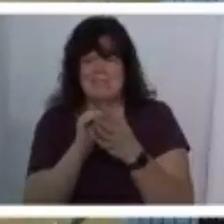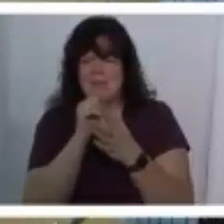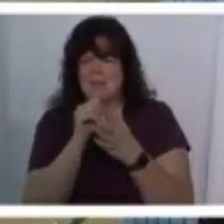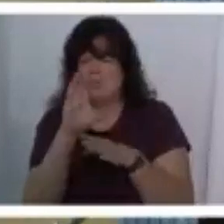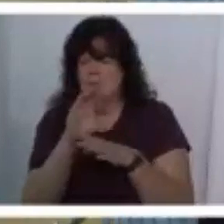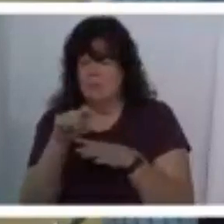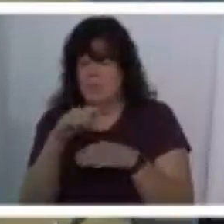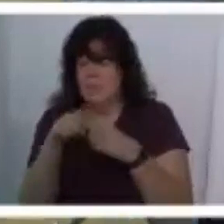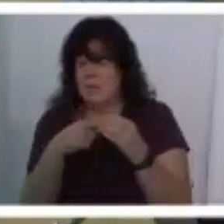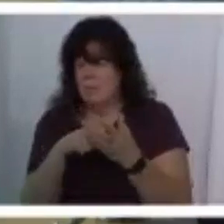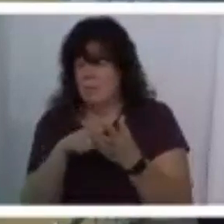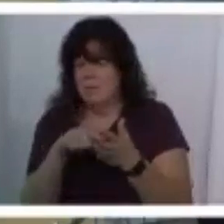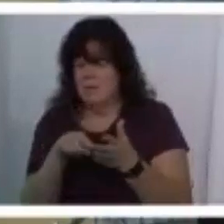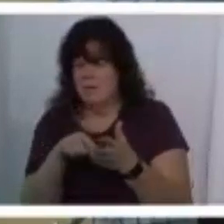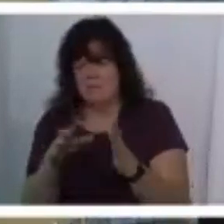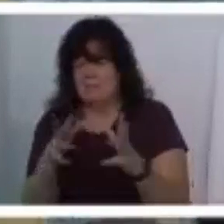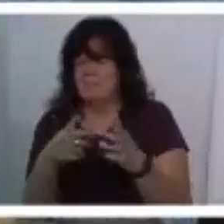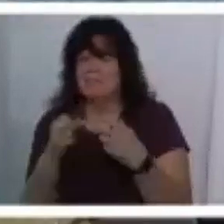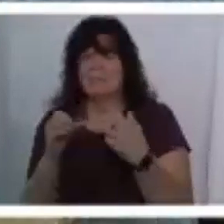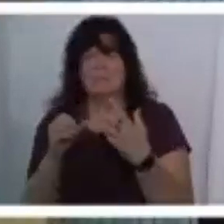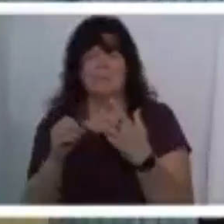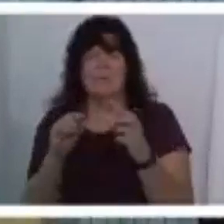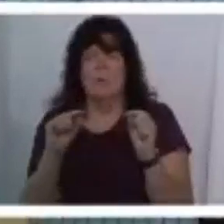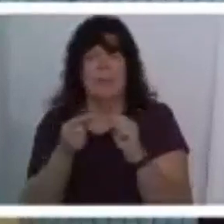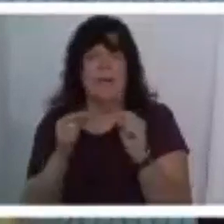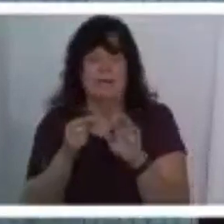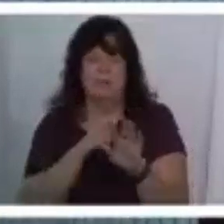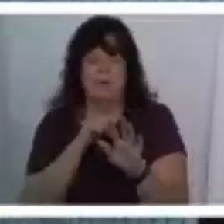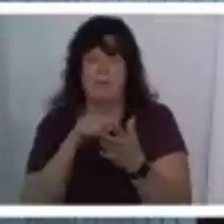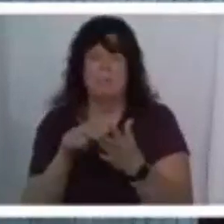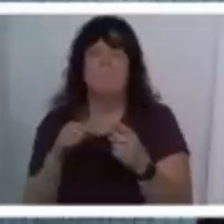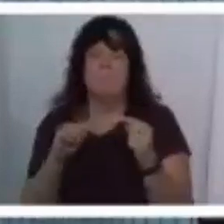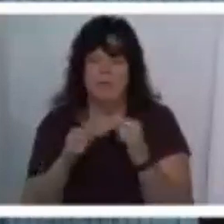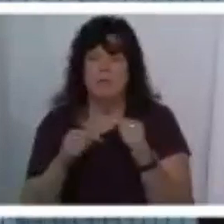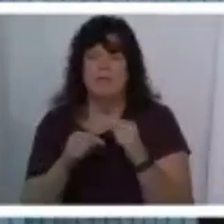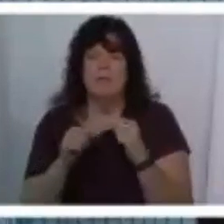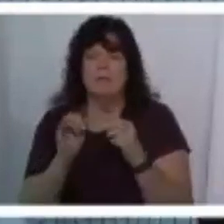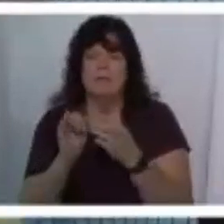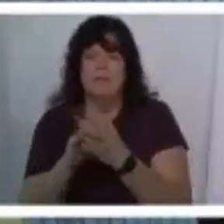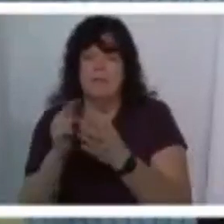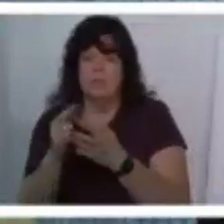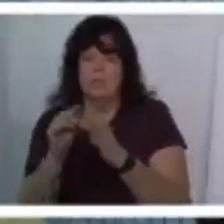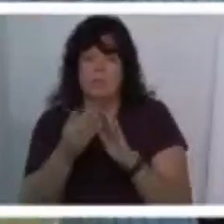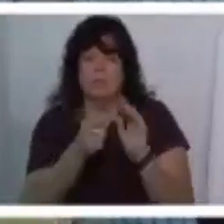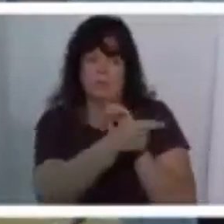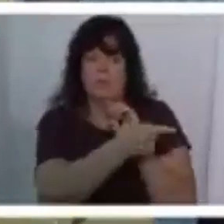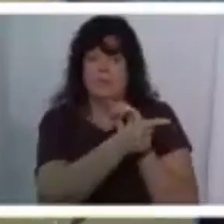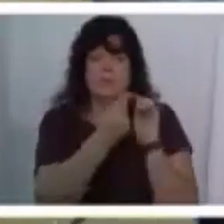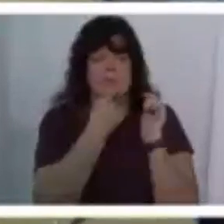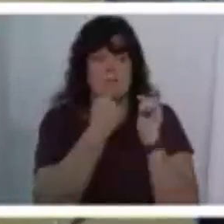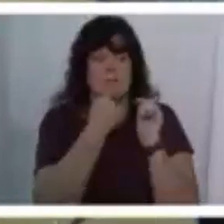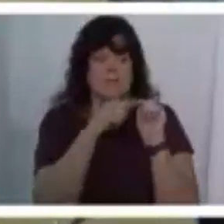feeling pain so that's a tale of uh of one community but i said a tale of two